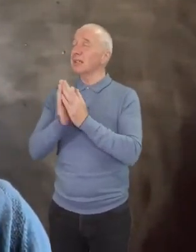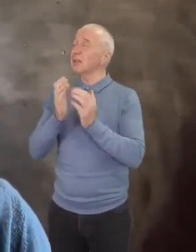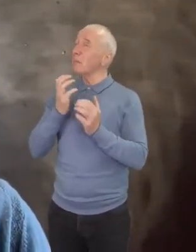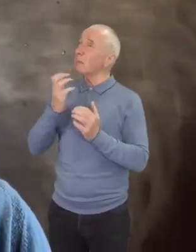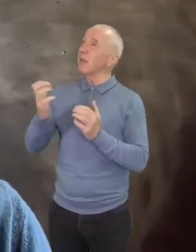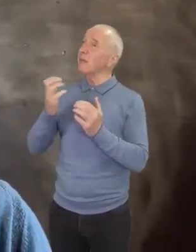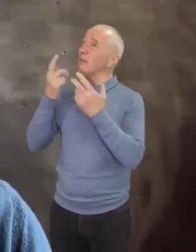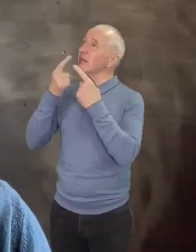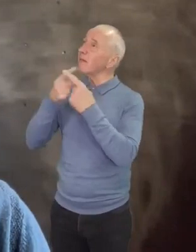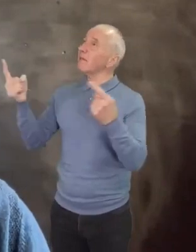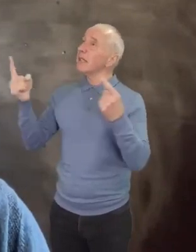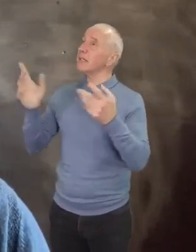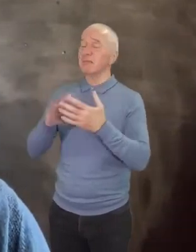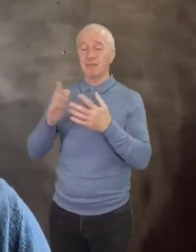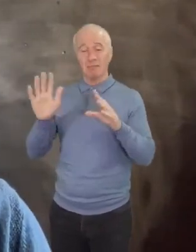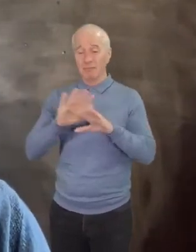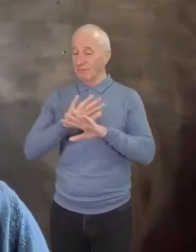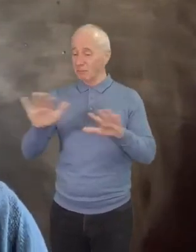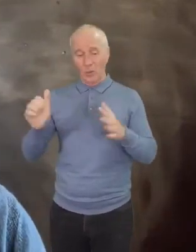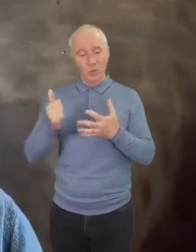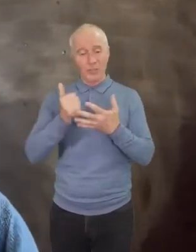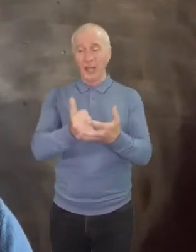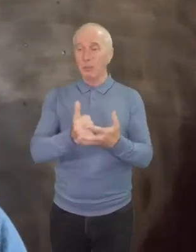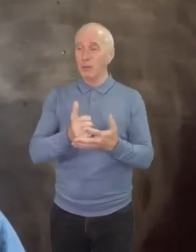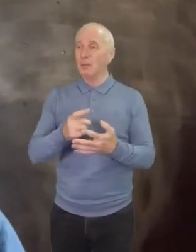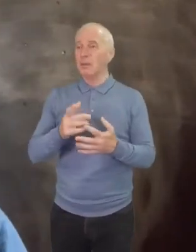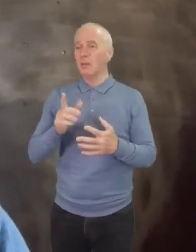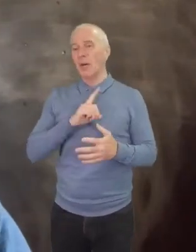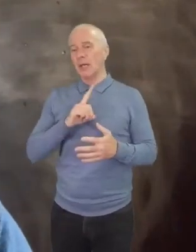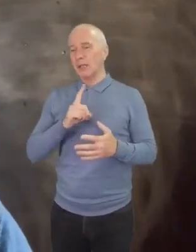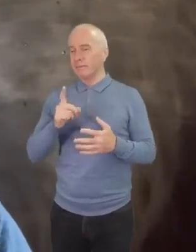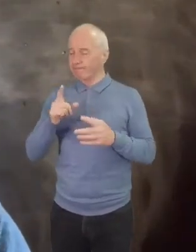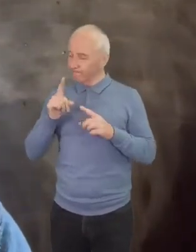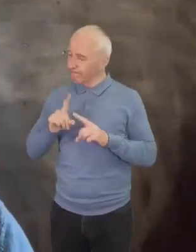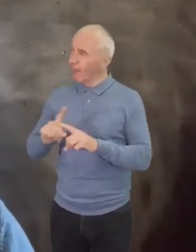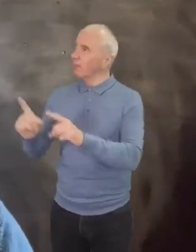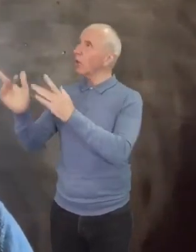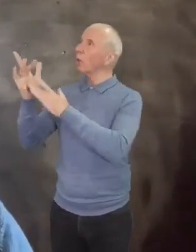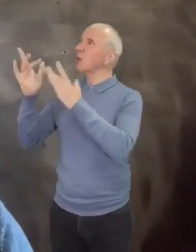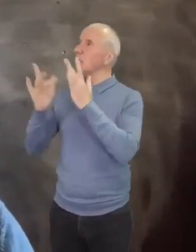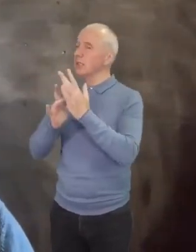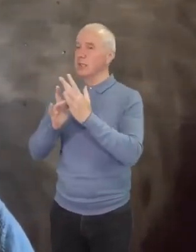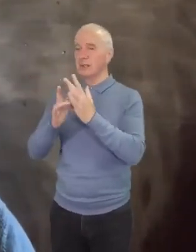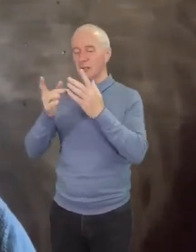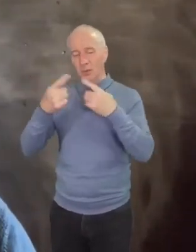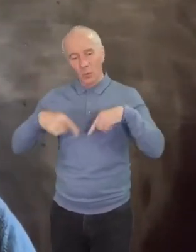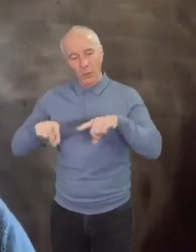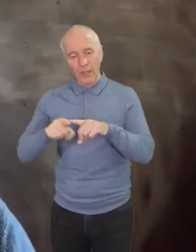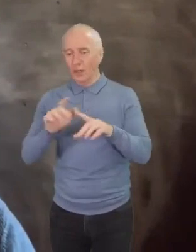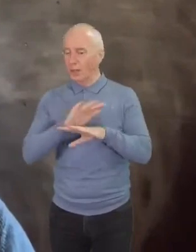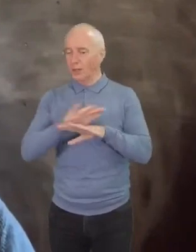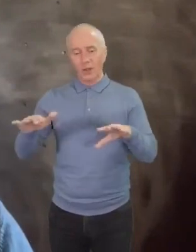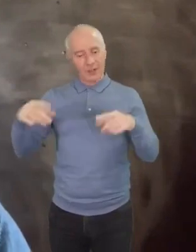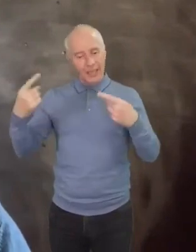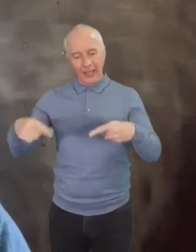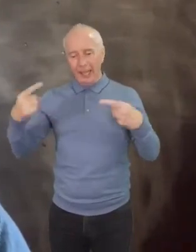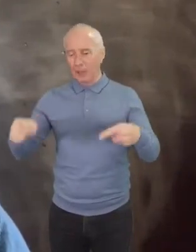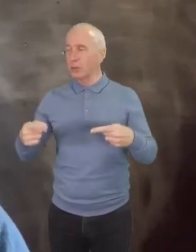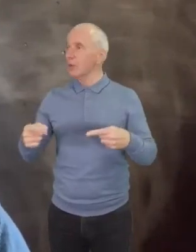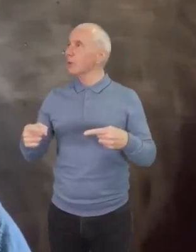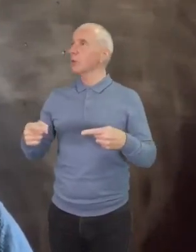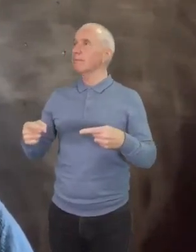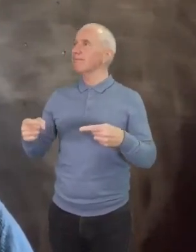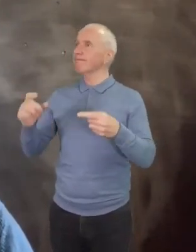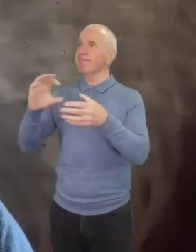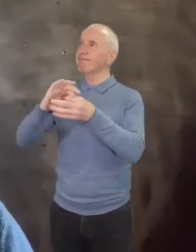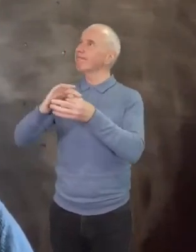against it because it has ceased following Jesus. We are not allowed to separate God from our sister or